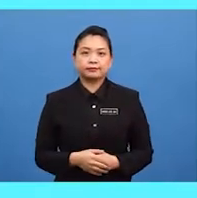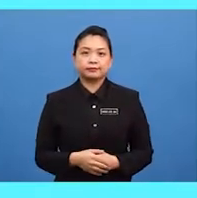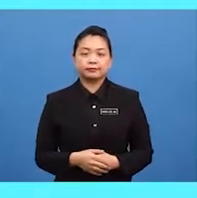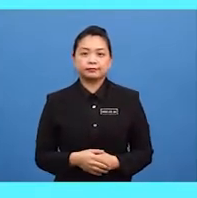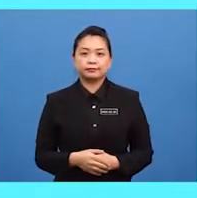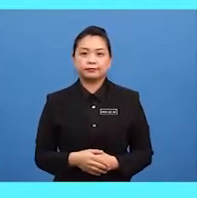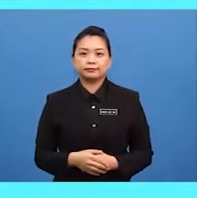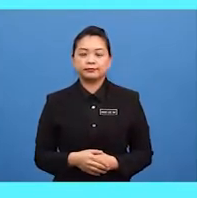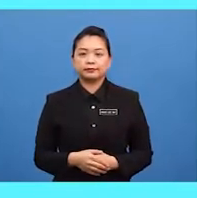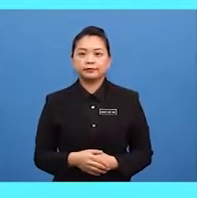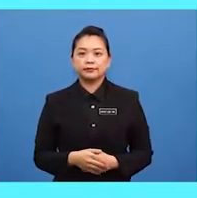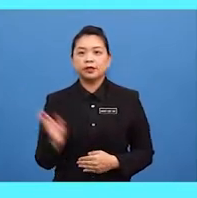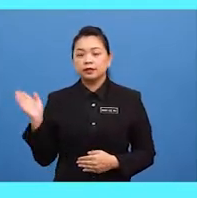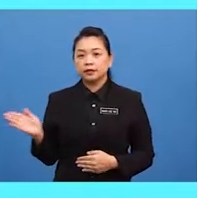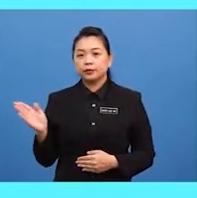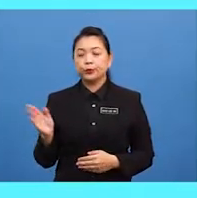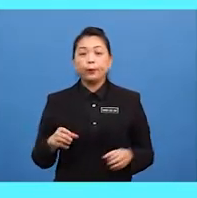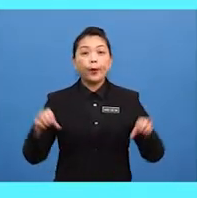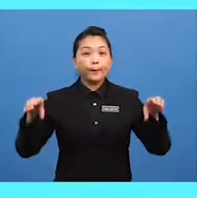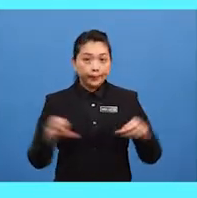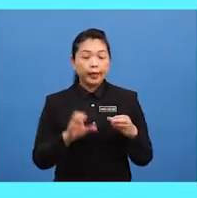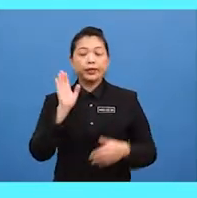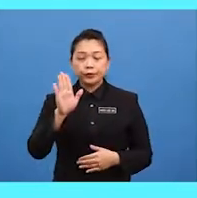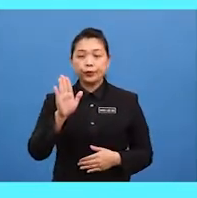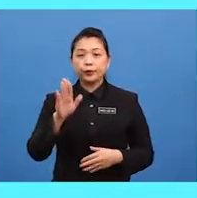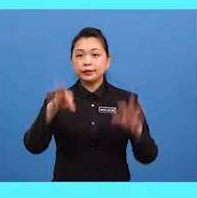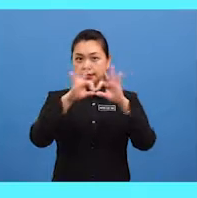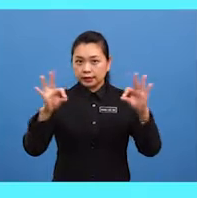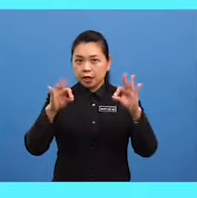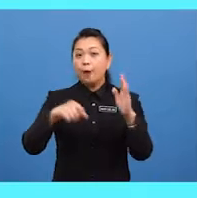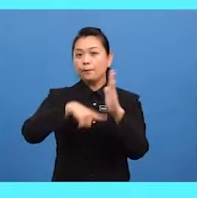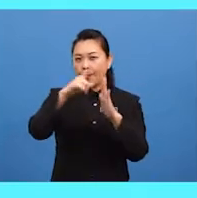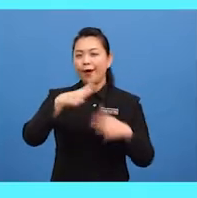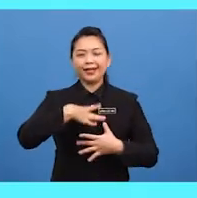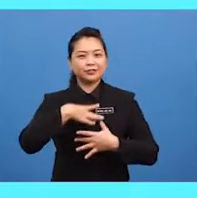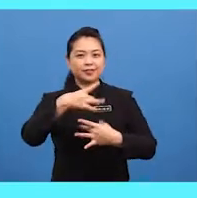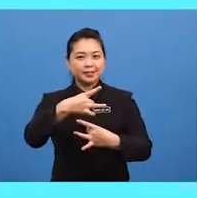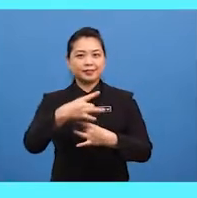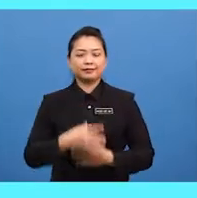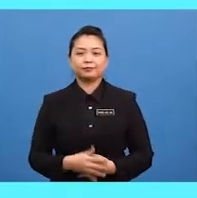this will make your description becomes more interesting